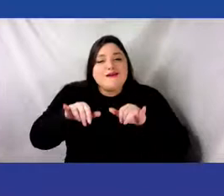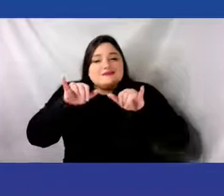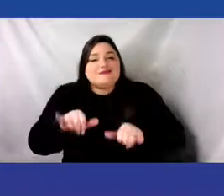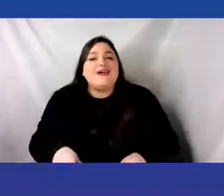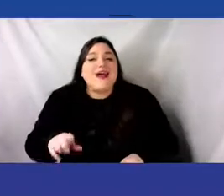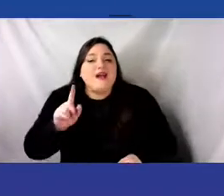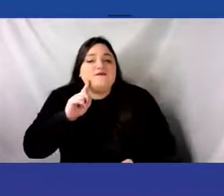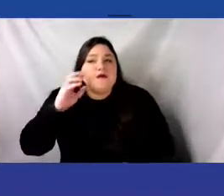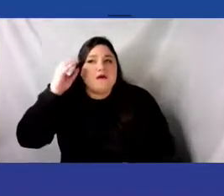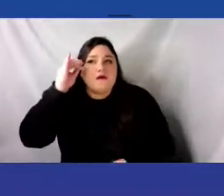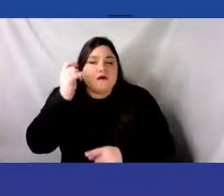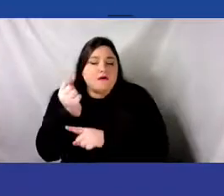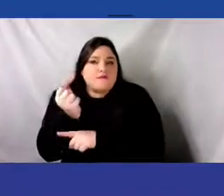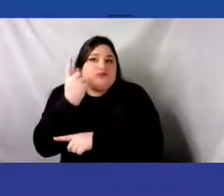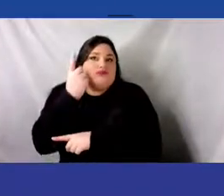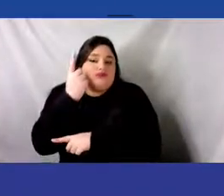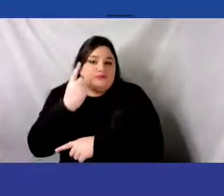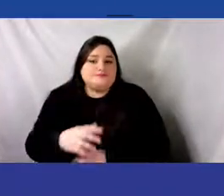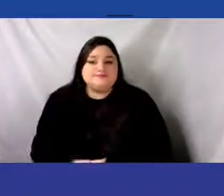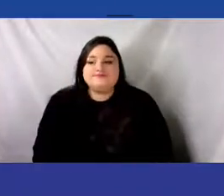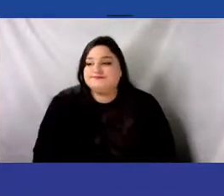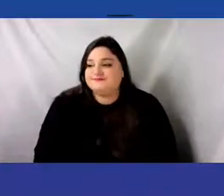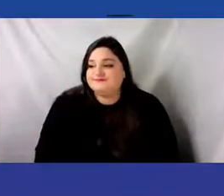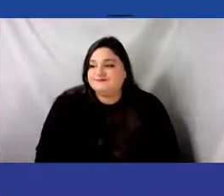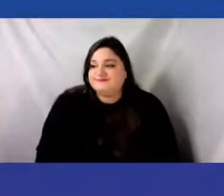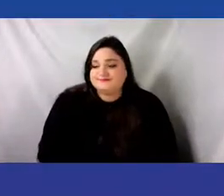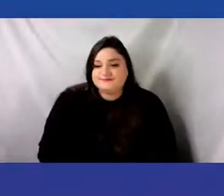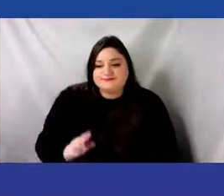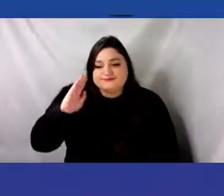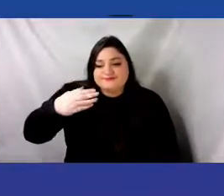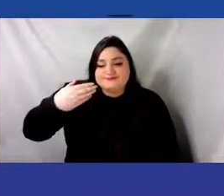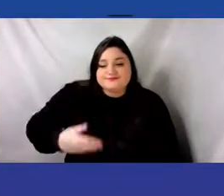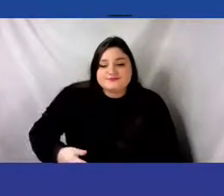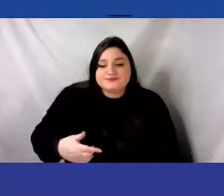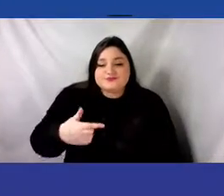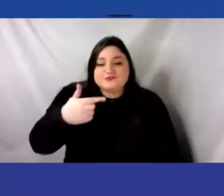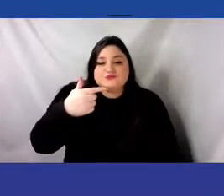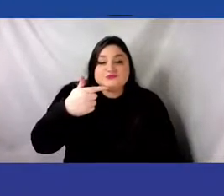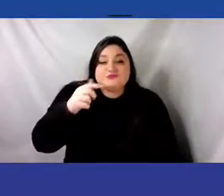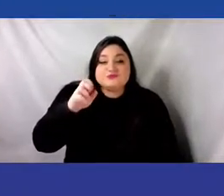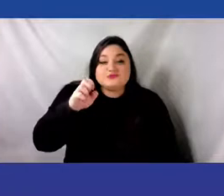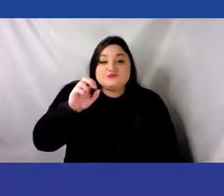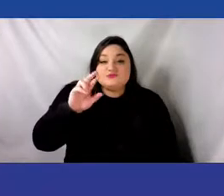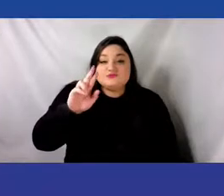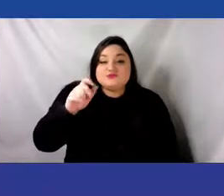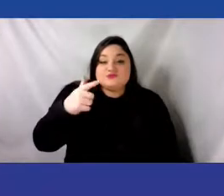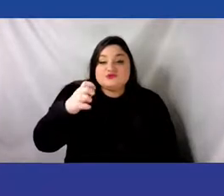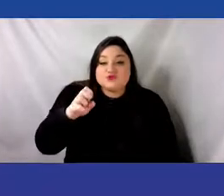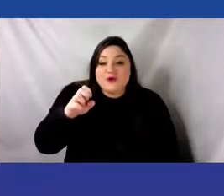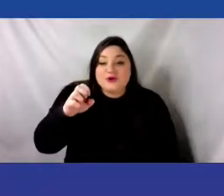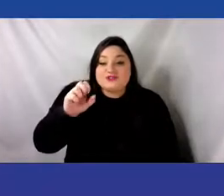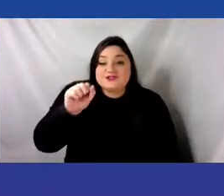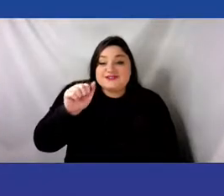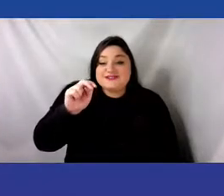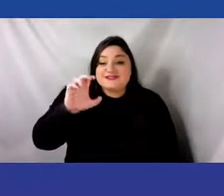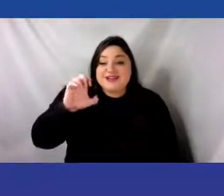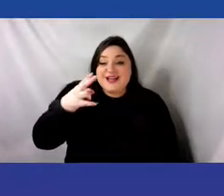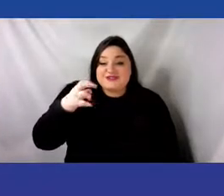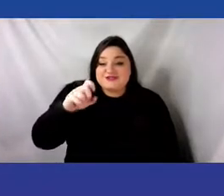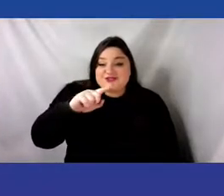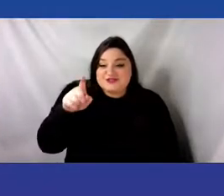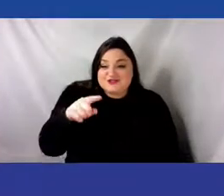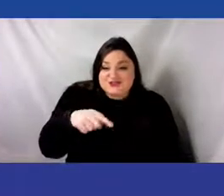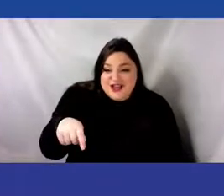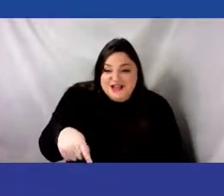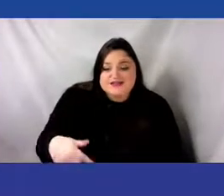Thank This is George Aminiel Sanchez. Welcome, everybody. I'm speaking to you from the ancestral homelands